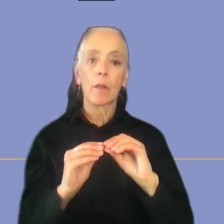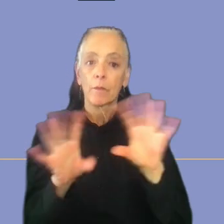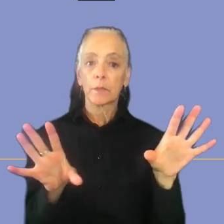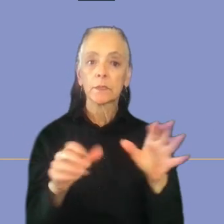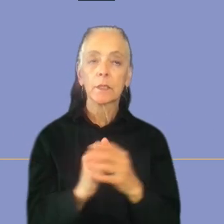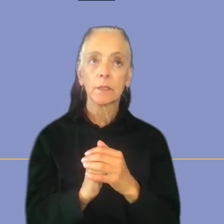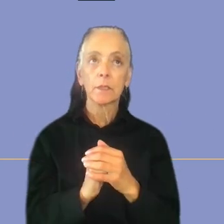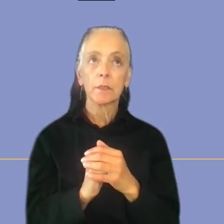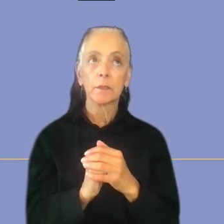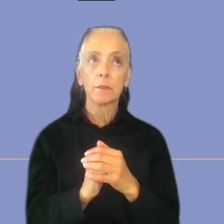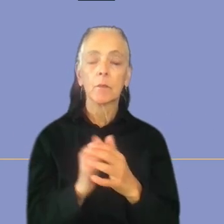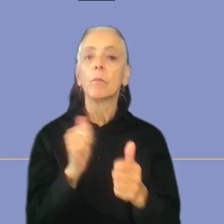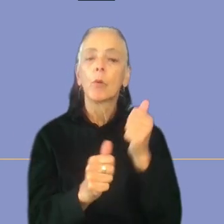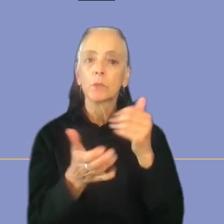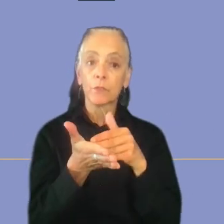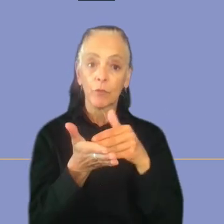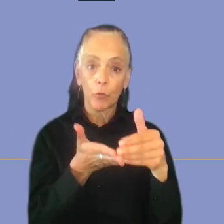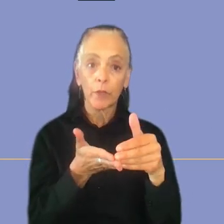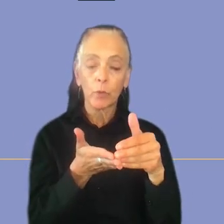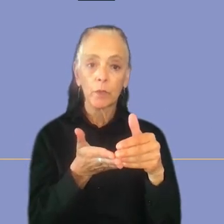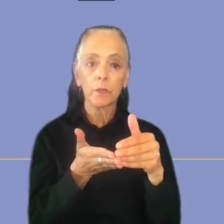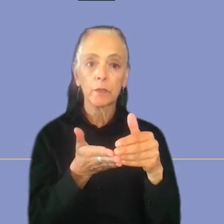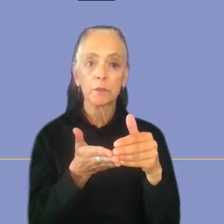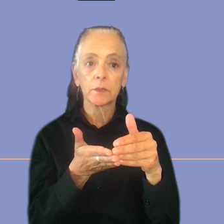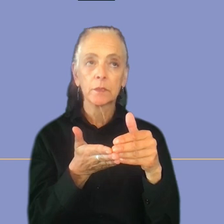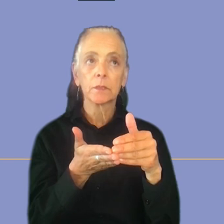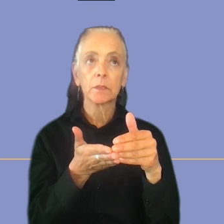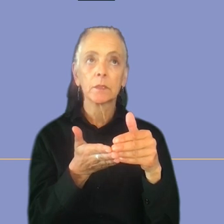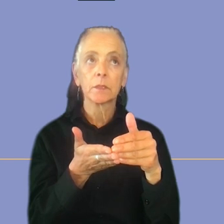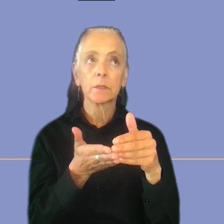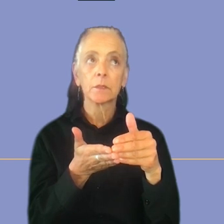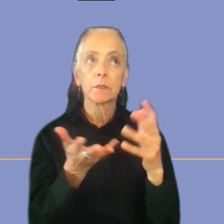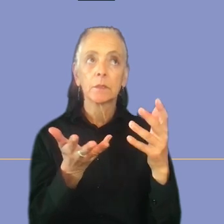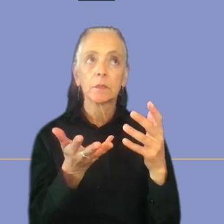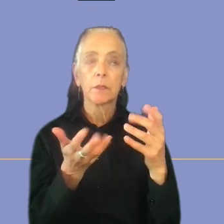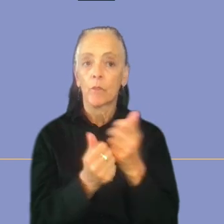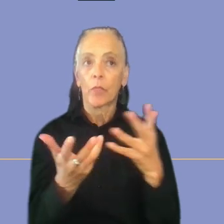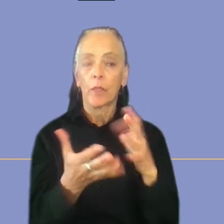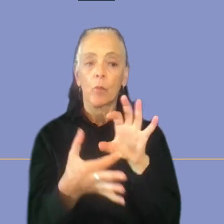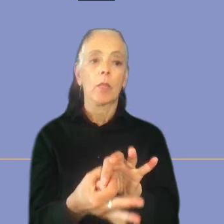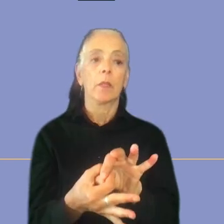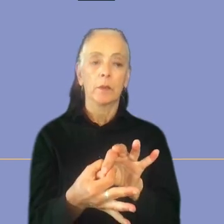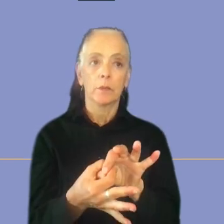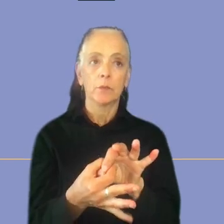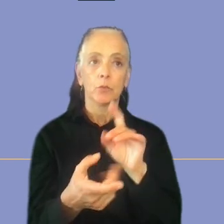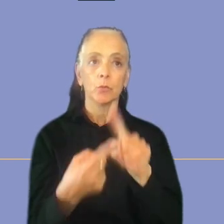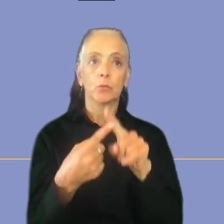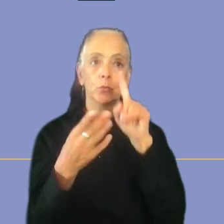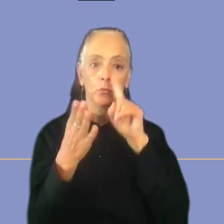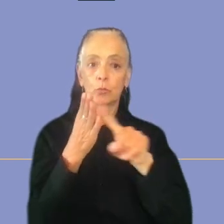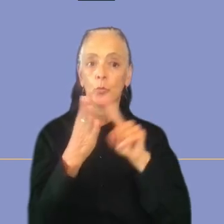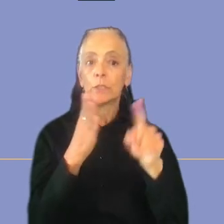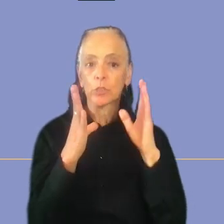what is the most frequent ones are everything that is related to researcher.